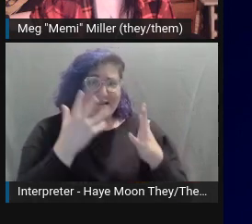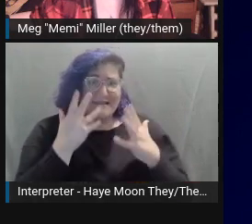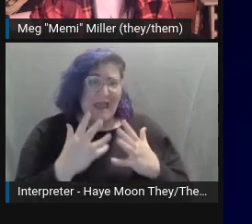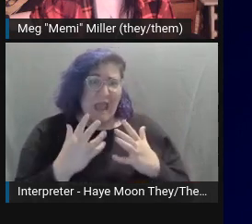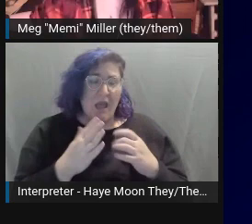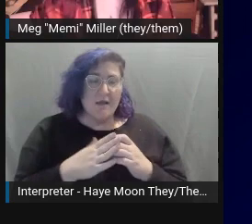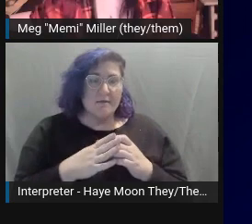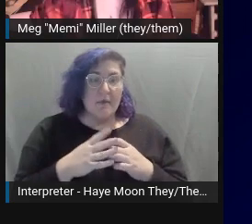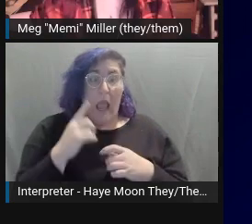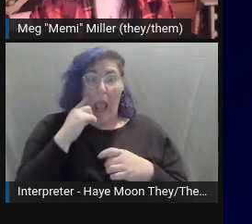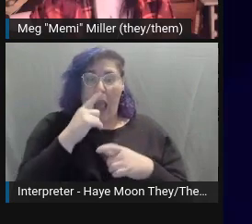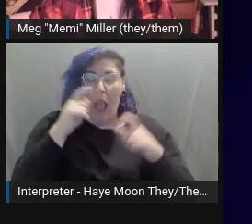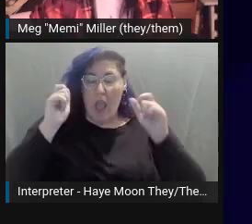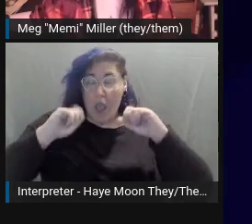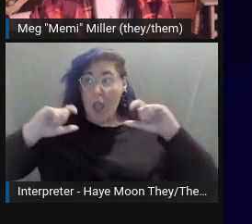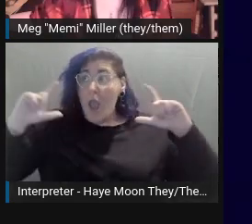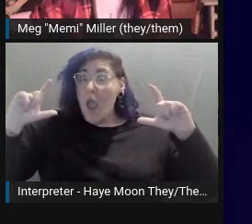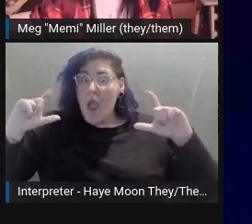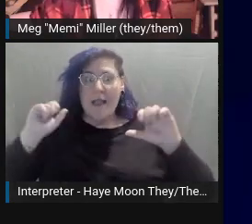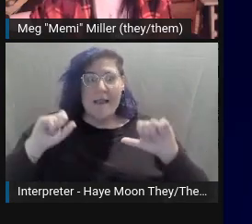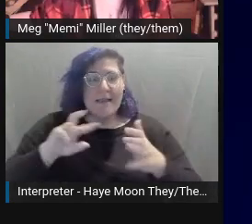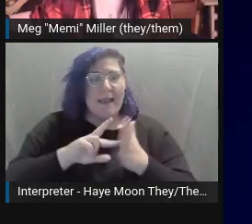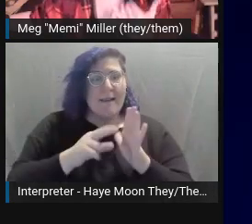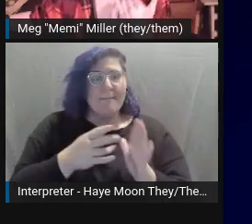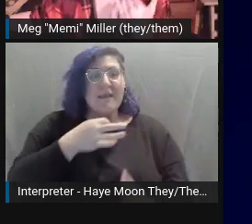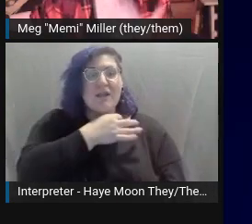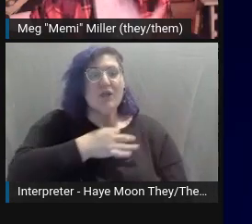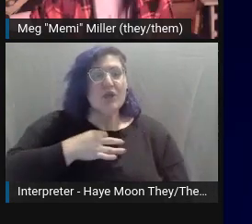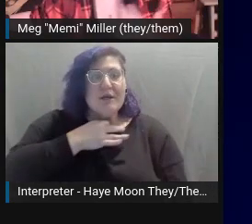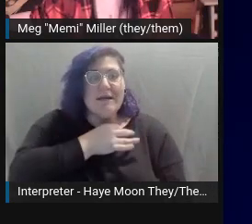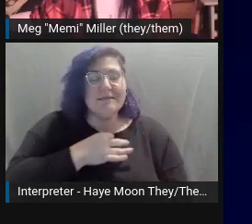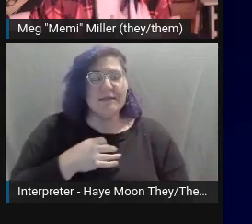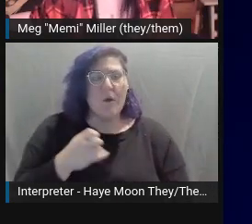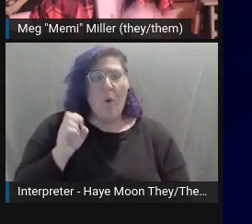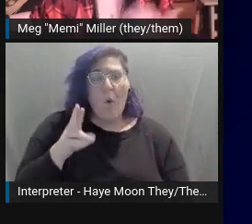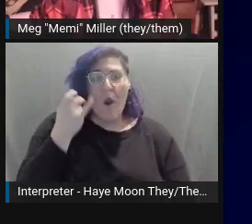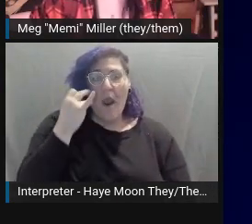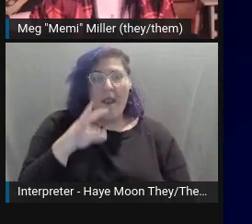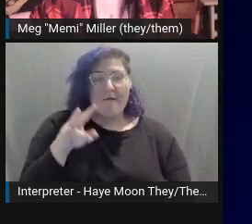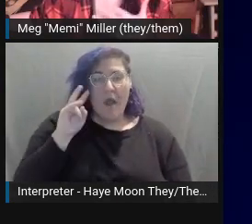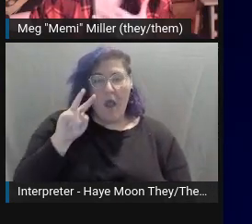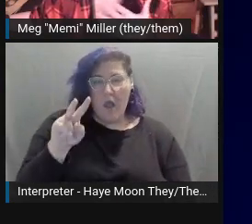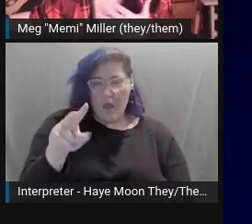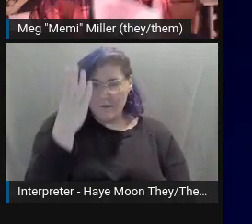Directly at the audience can imply annoyance or confidence and in some cases seduction.